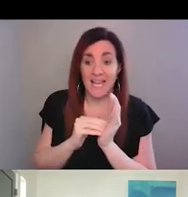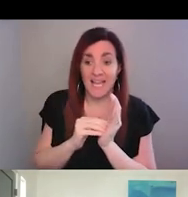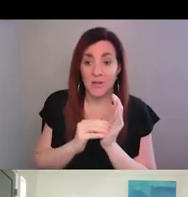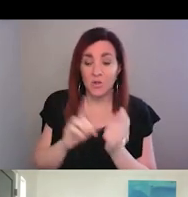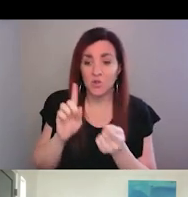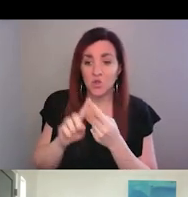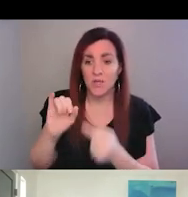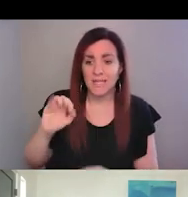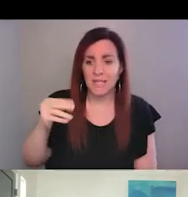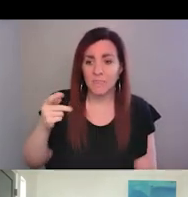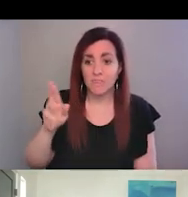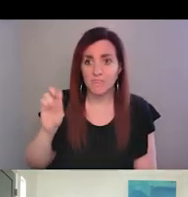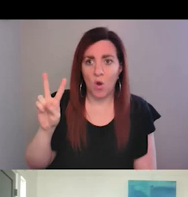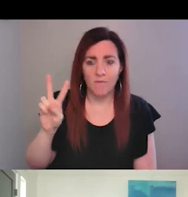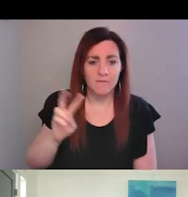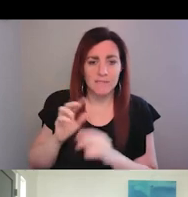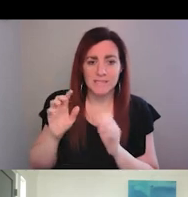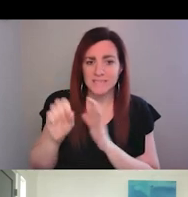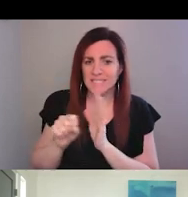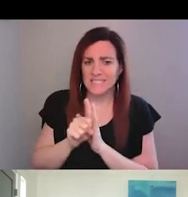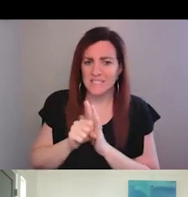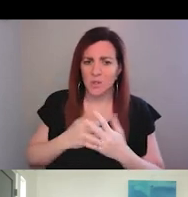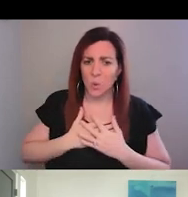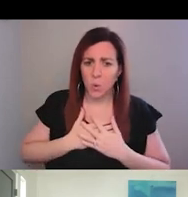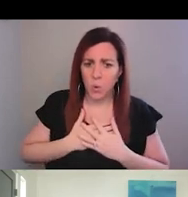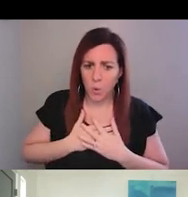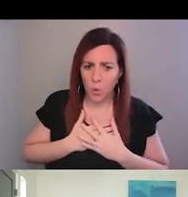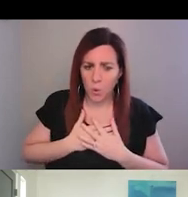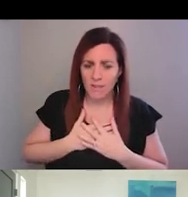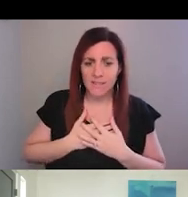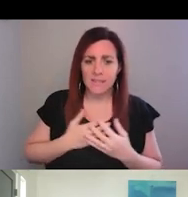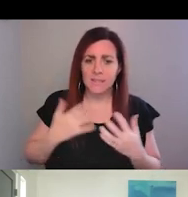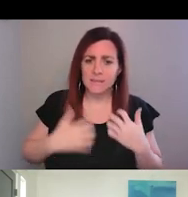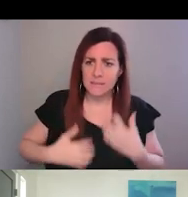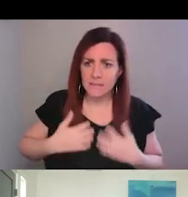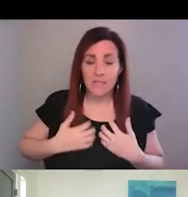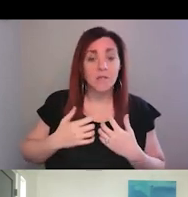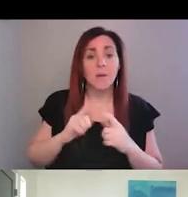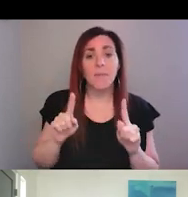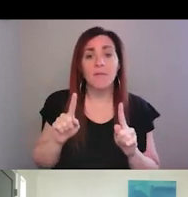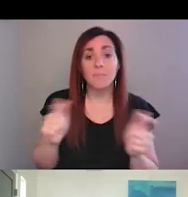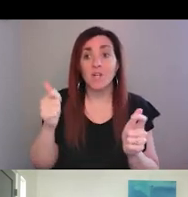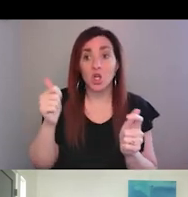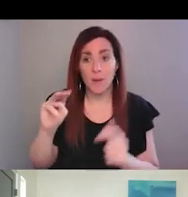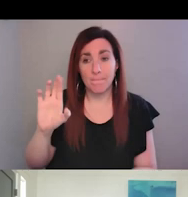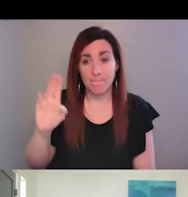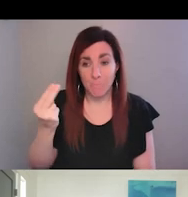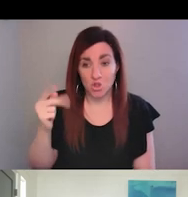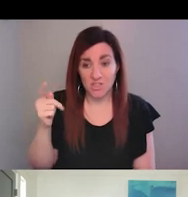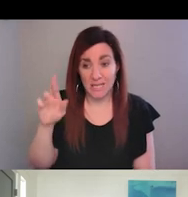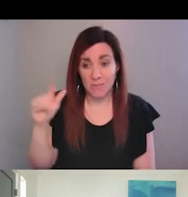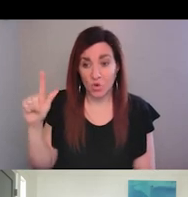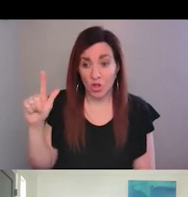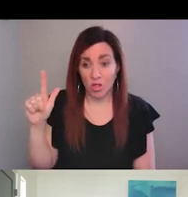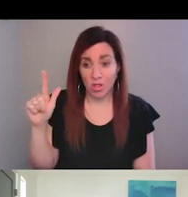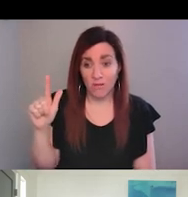season. Again, very distressing. Um, but the bigger one there will follow right along in March, April, when the conference